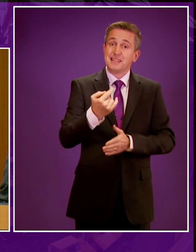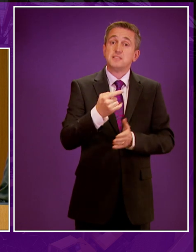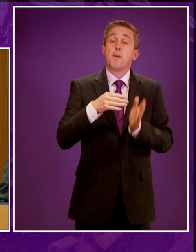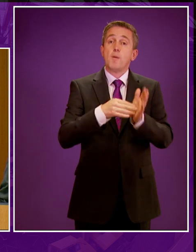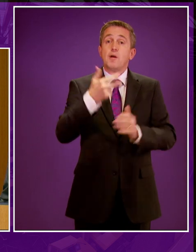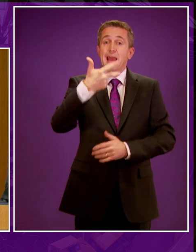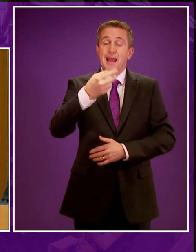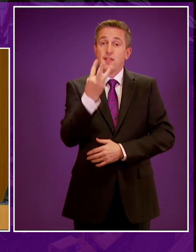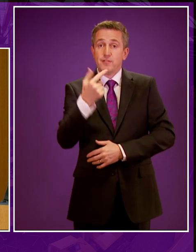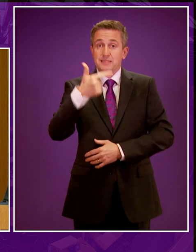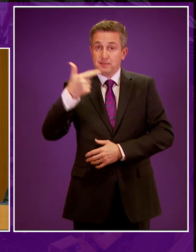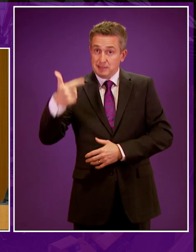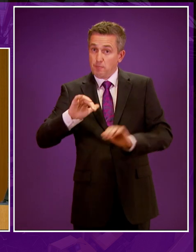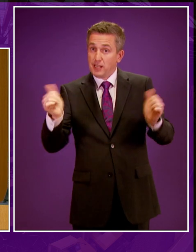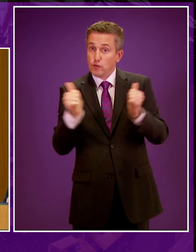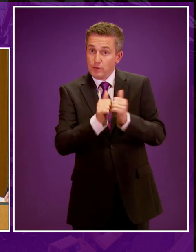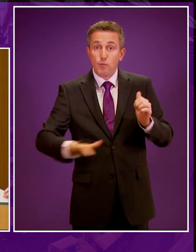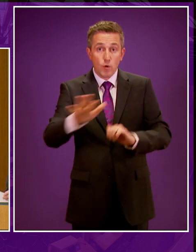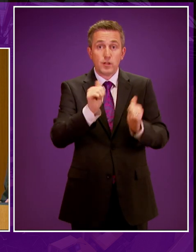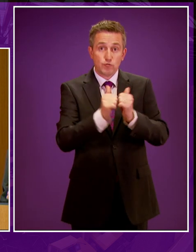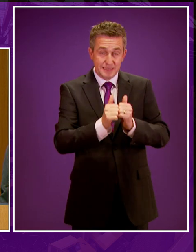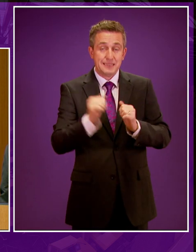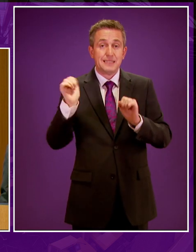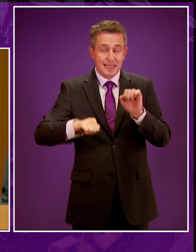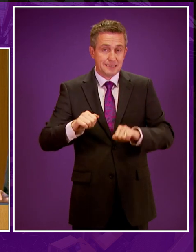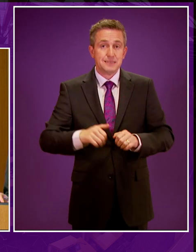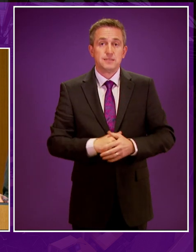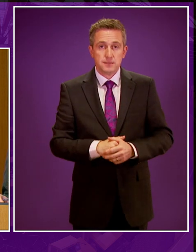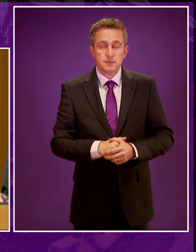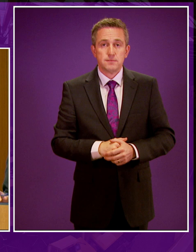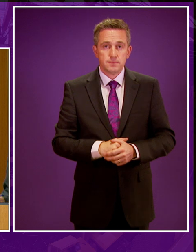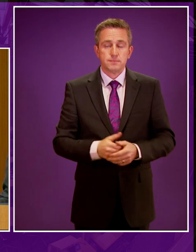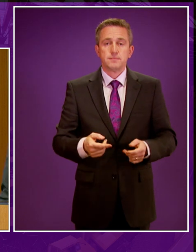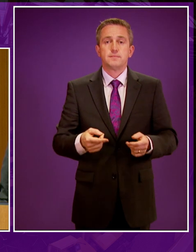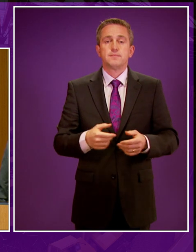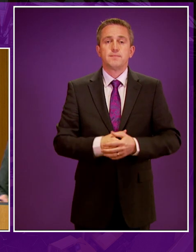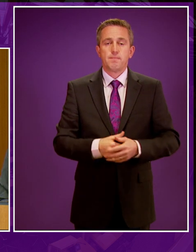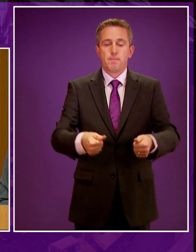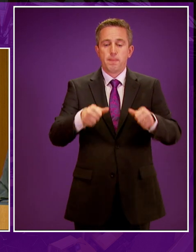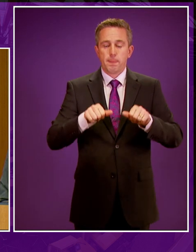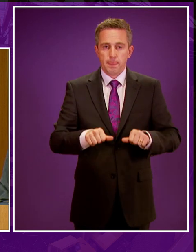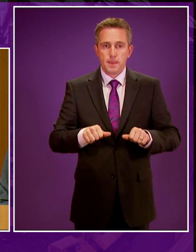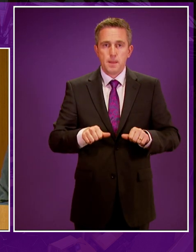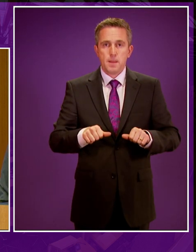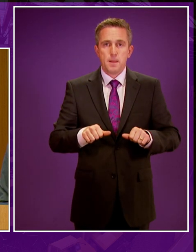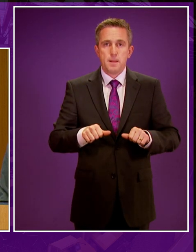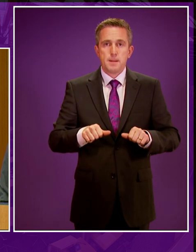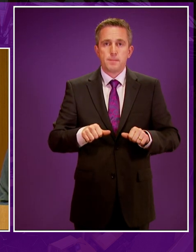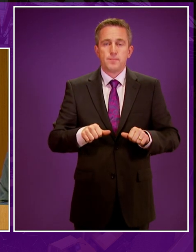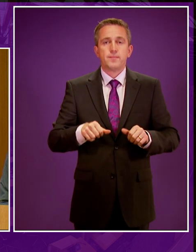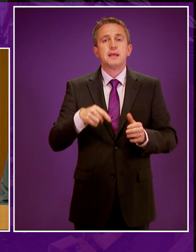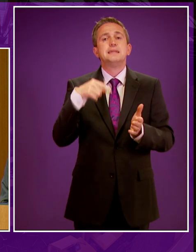is that motion 8377 be agreed. Are we all agreed? Yes. We are agreed. All right. We now come to